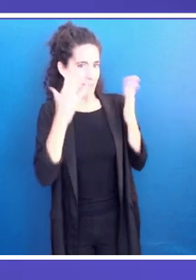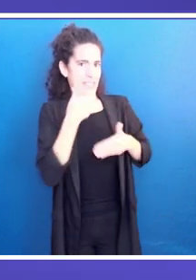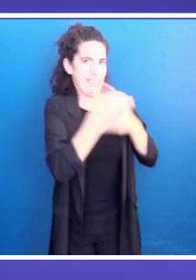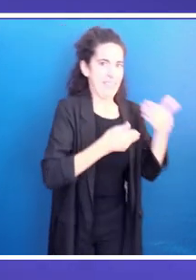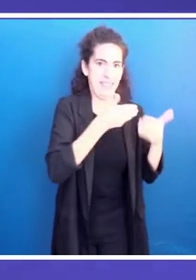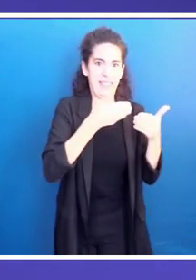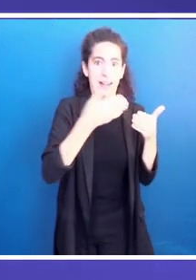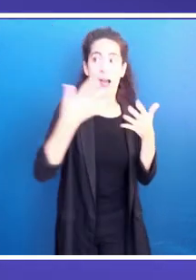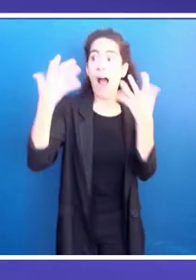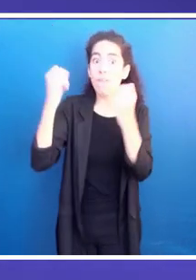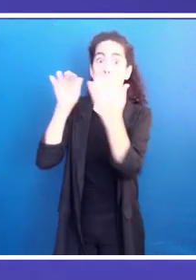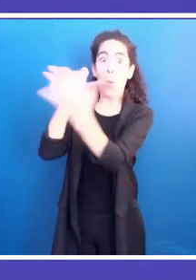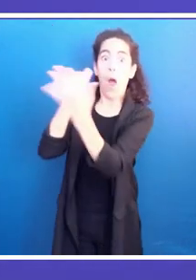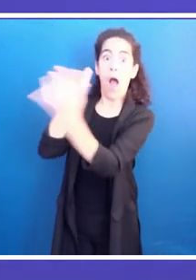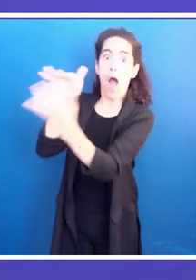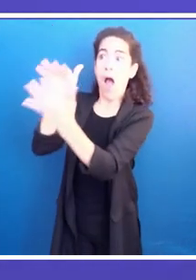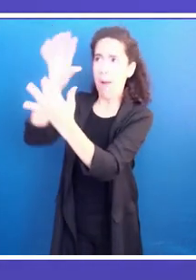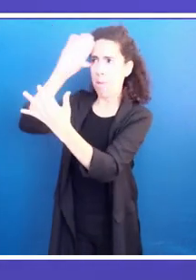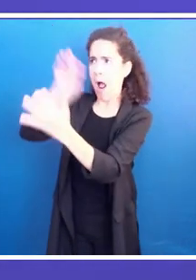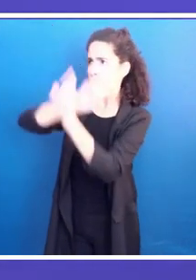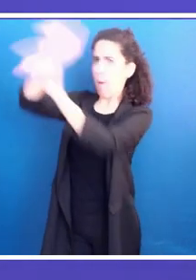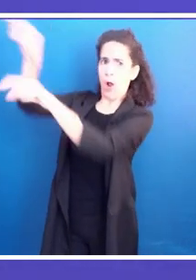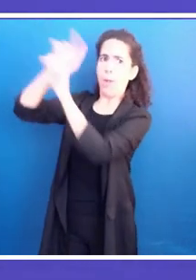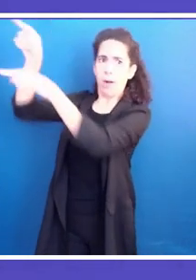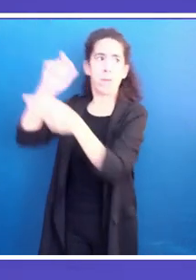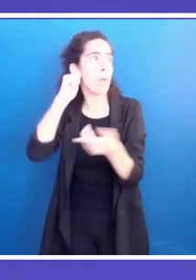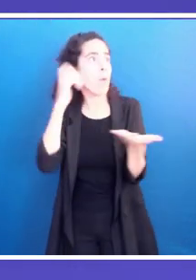running factories, administrations, hospitals.